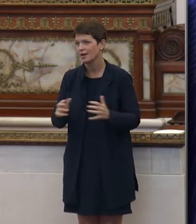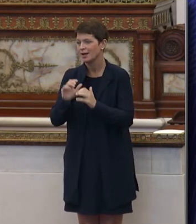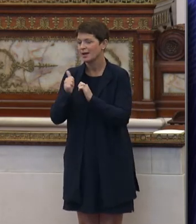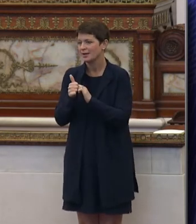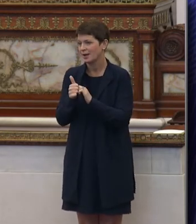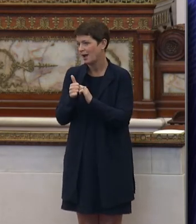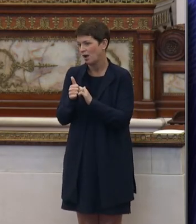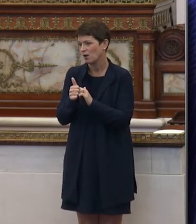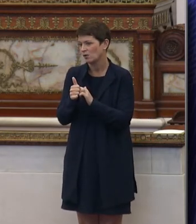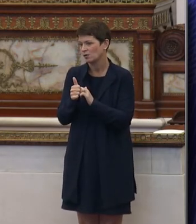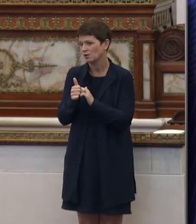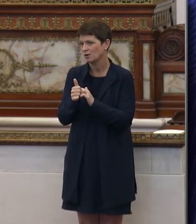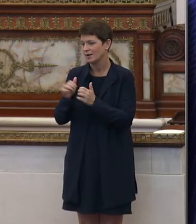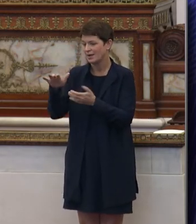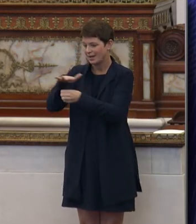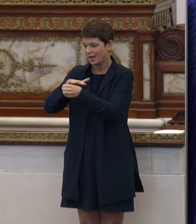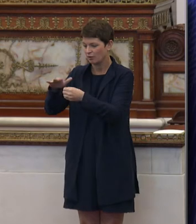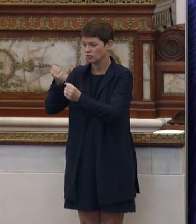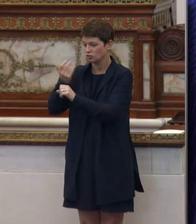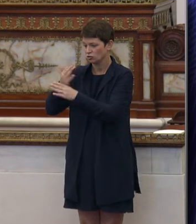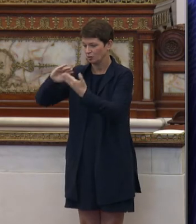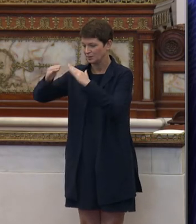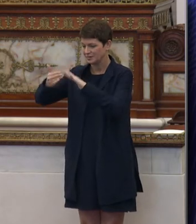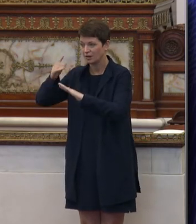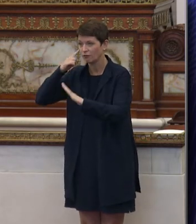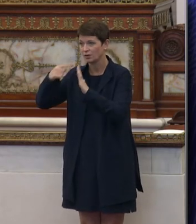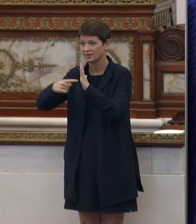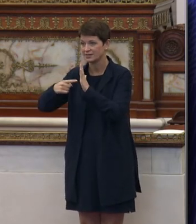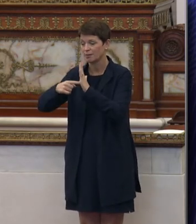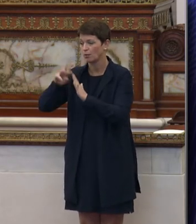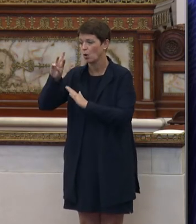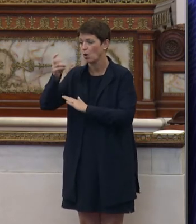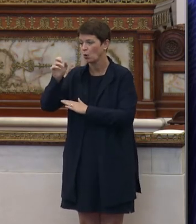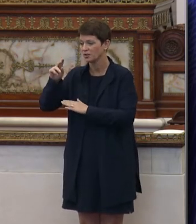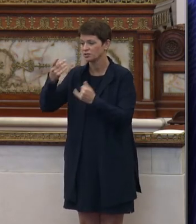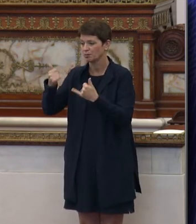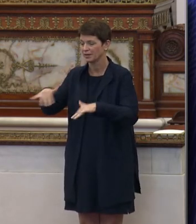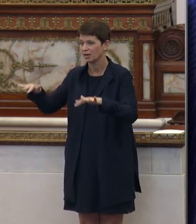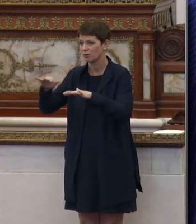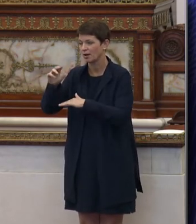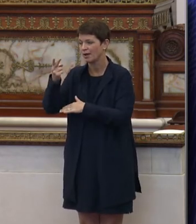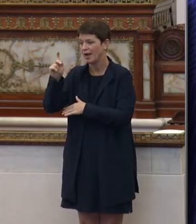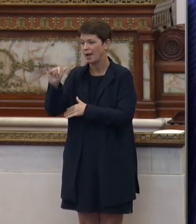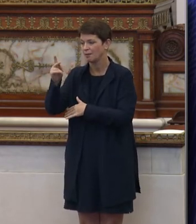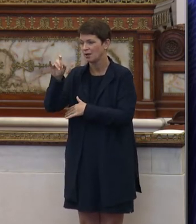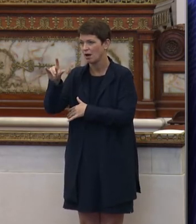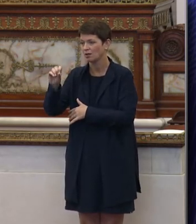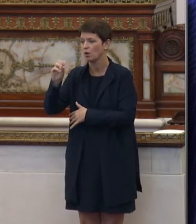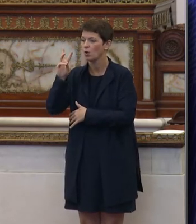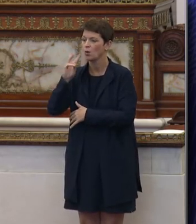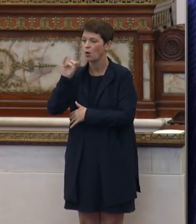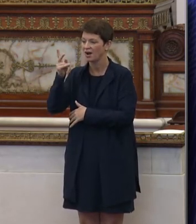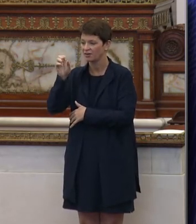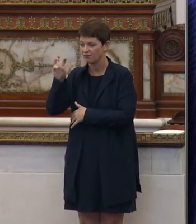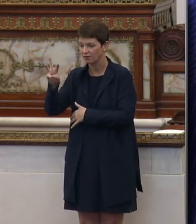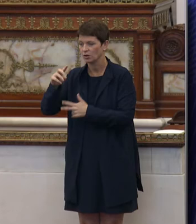ended up that areas in Germantown. So for example, I have Worcester Playground, Happy Hollow, Waterview, you